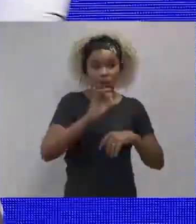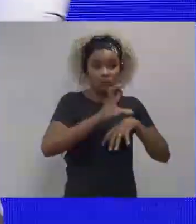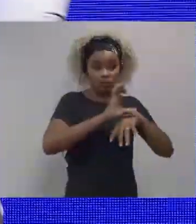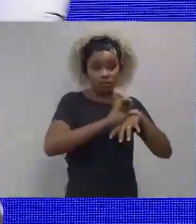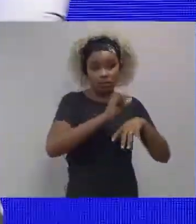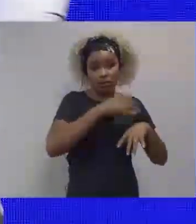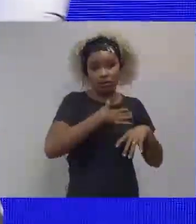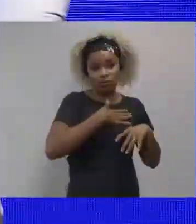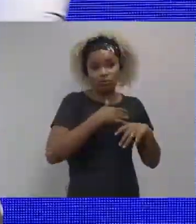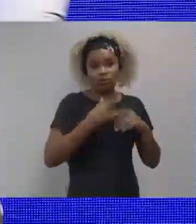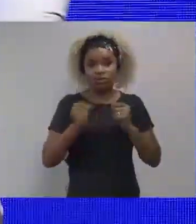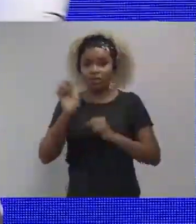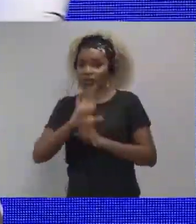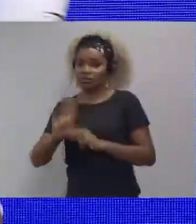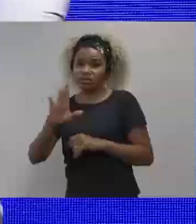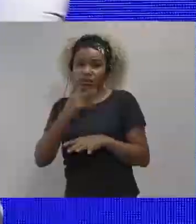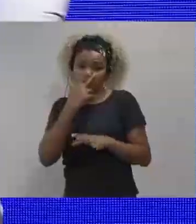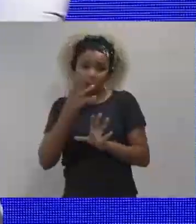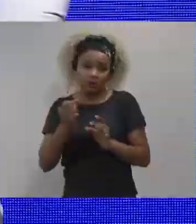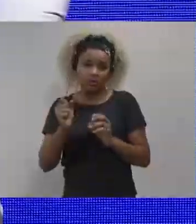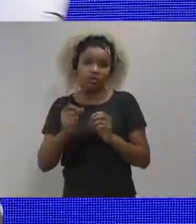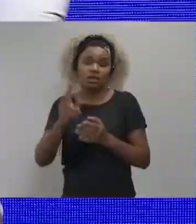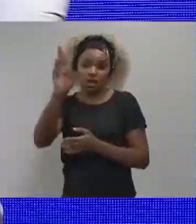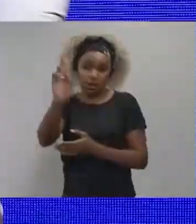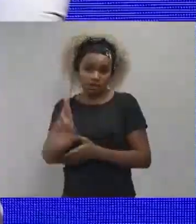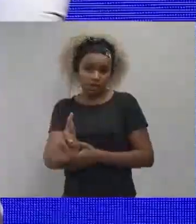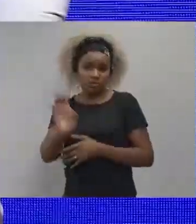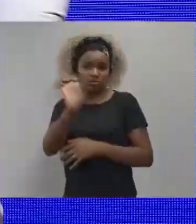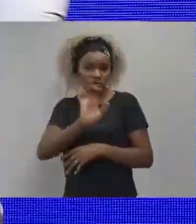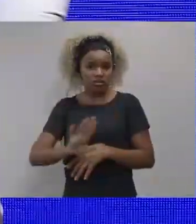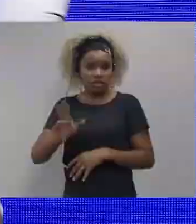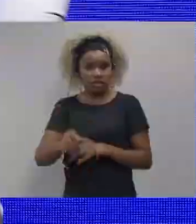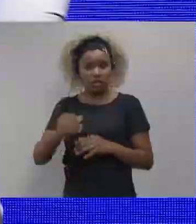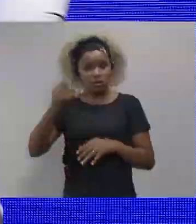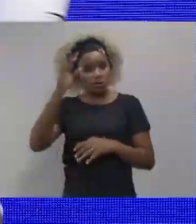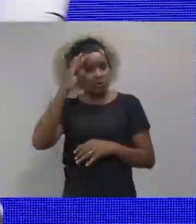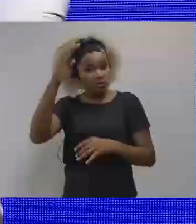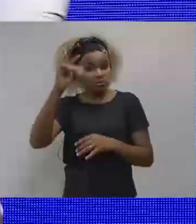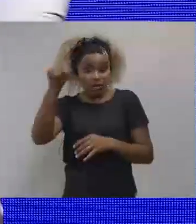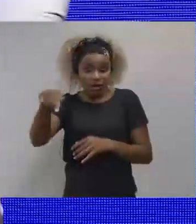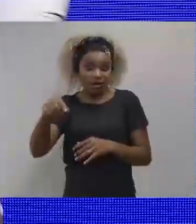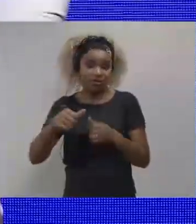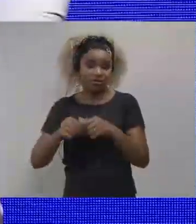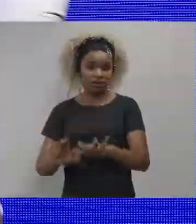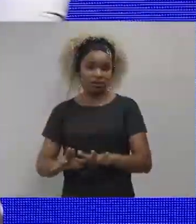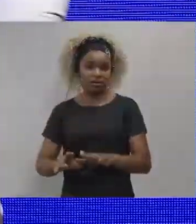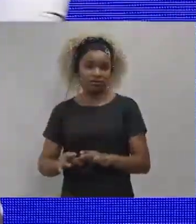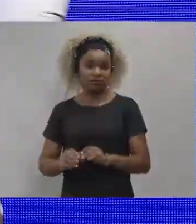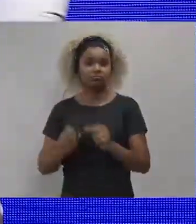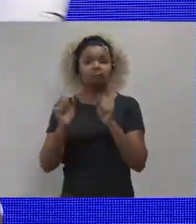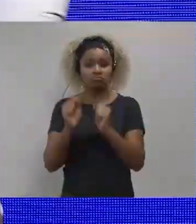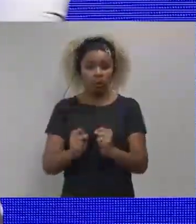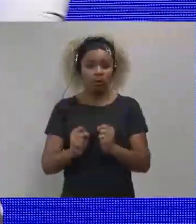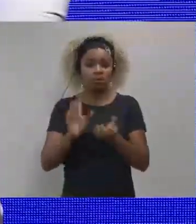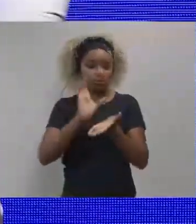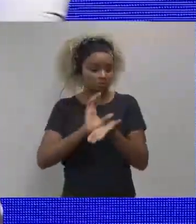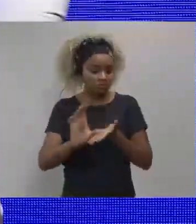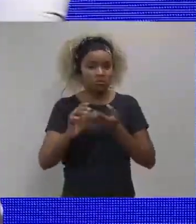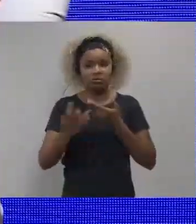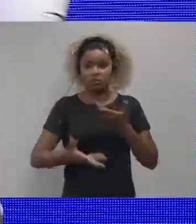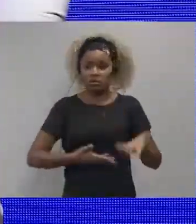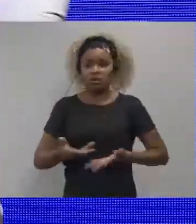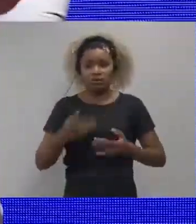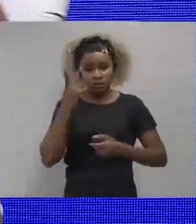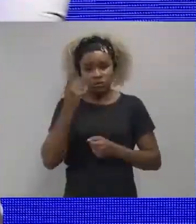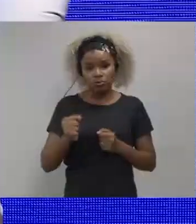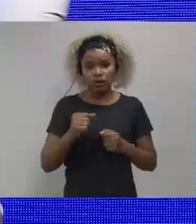federal government we have a kind of centralization in the state. I'm sympathetic that the participation of the state could be